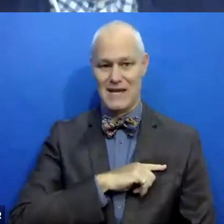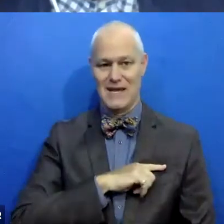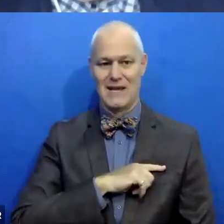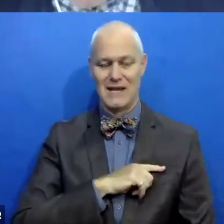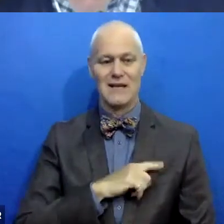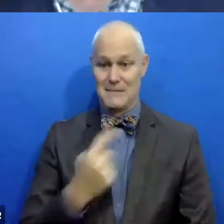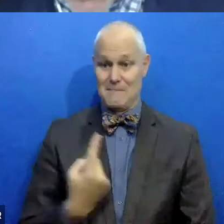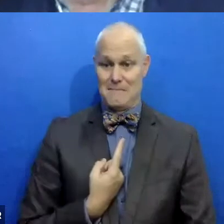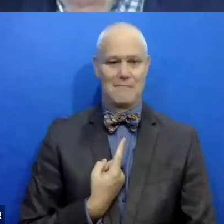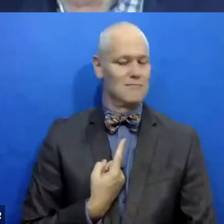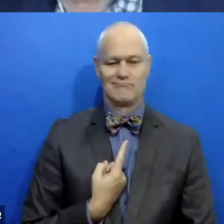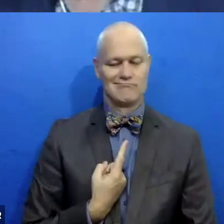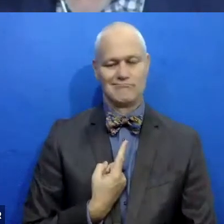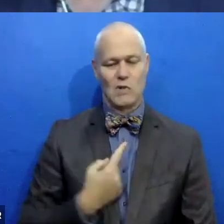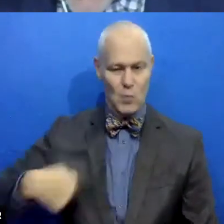definitely not just me.